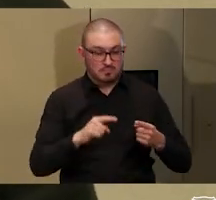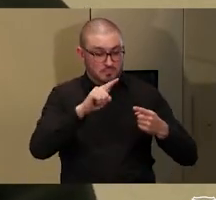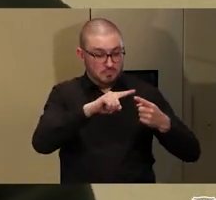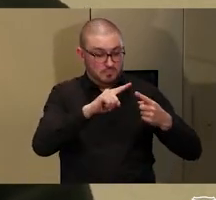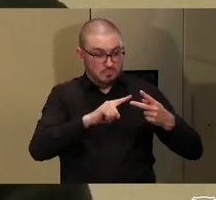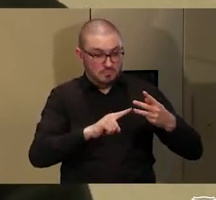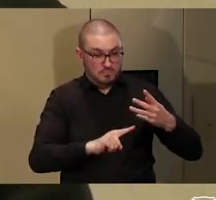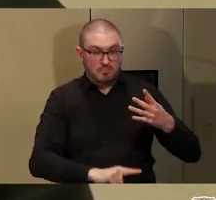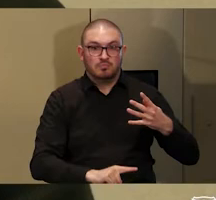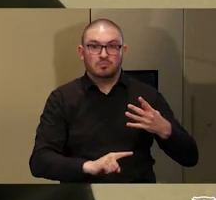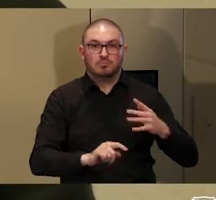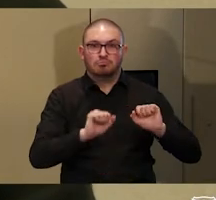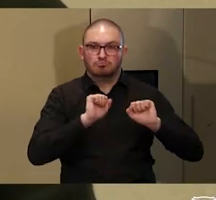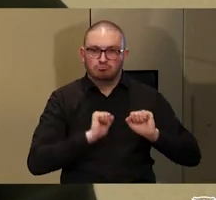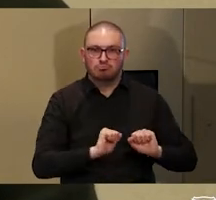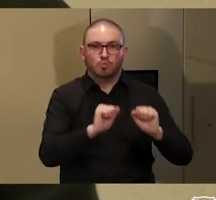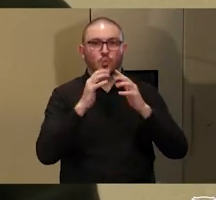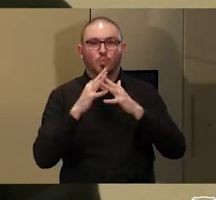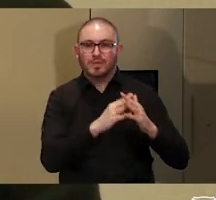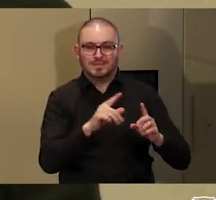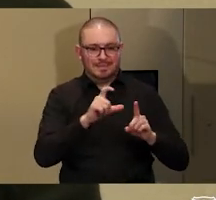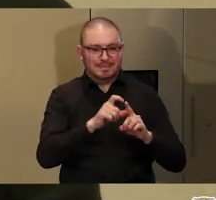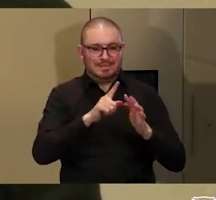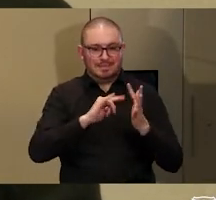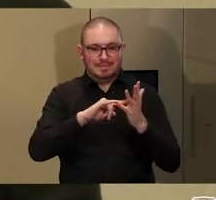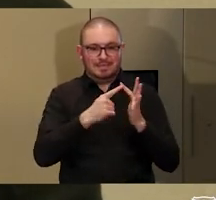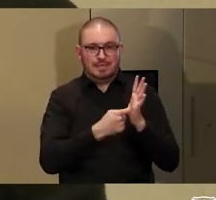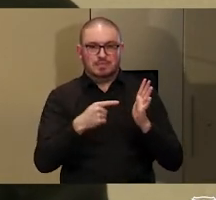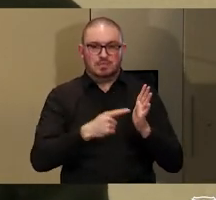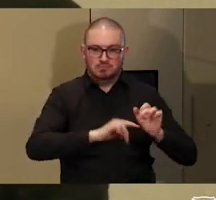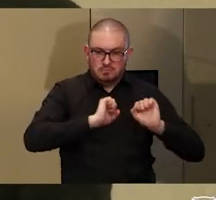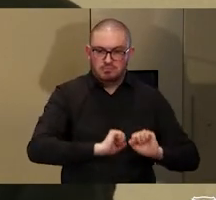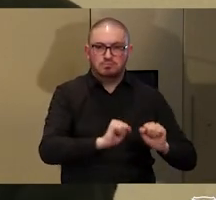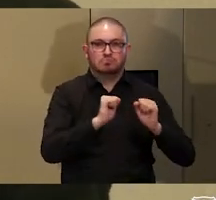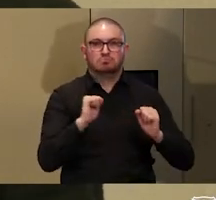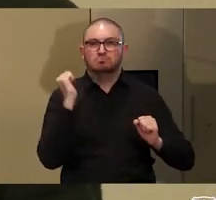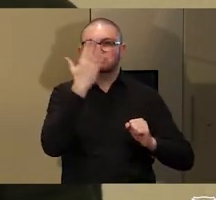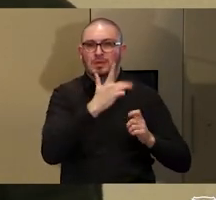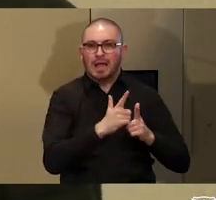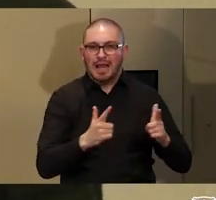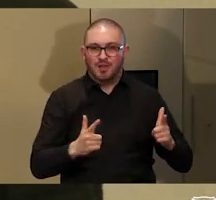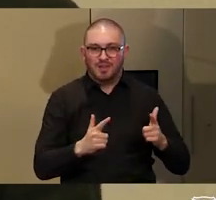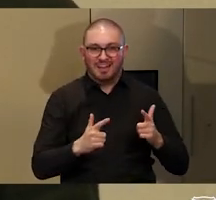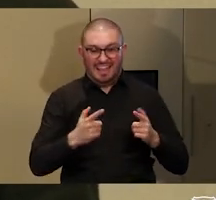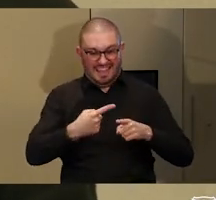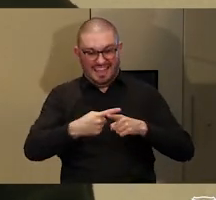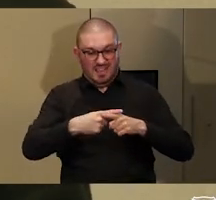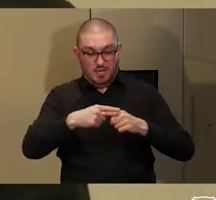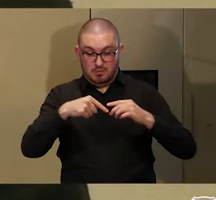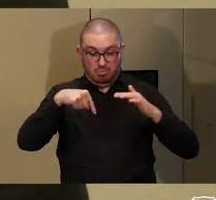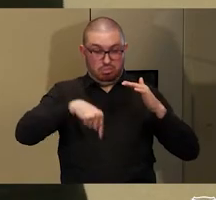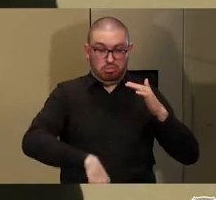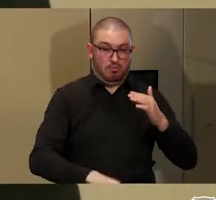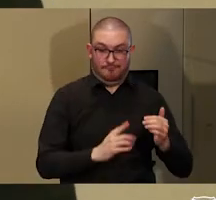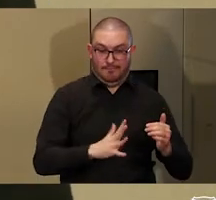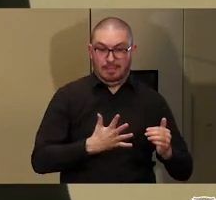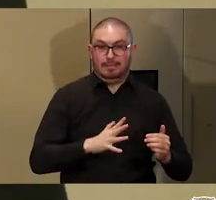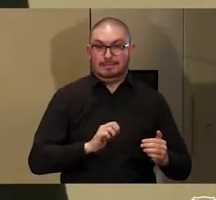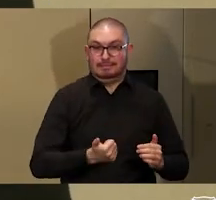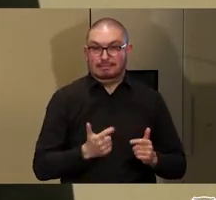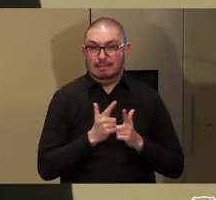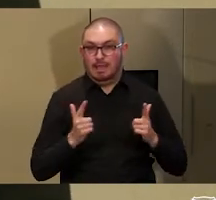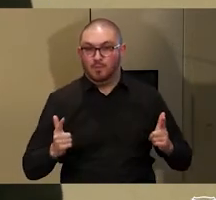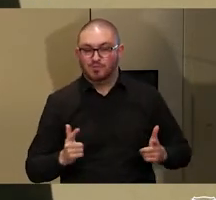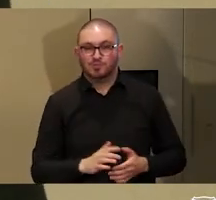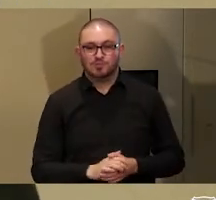variety of western desert languages and dialects and English is way down the track. This